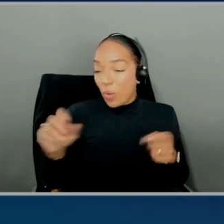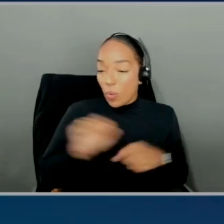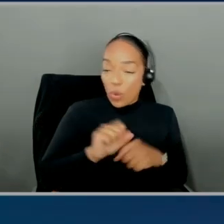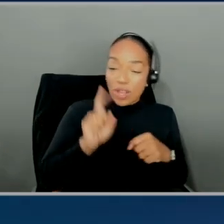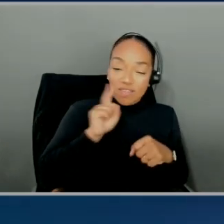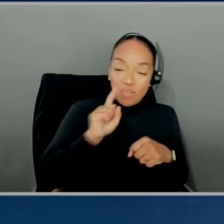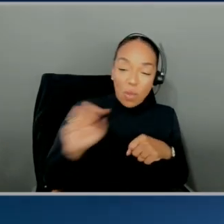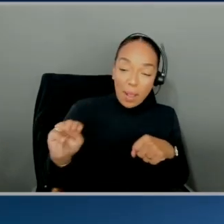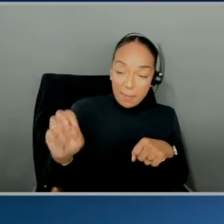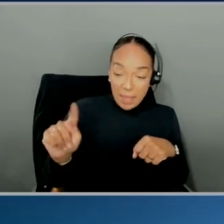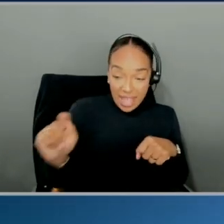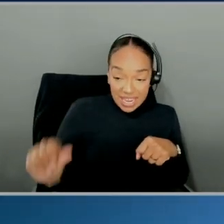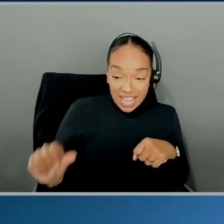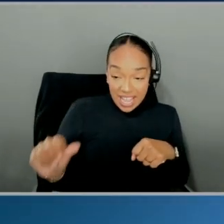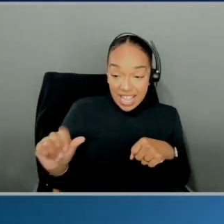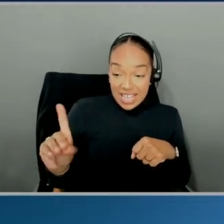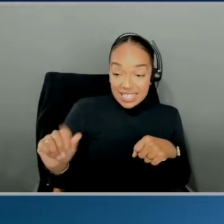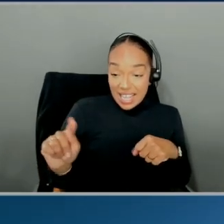I'm going to go ahead and suggest.